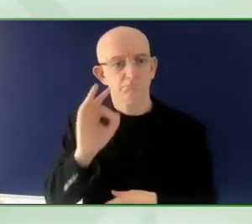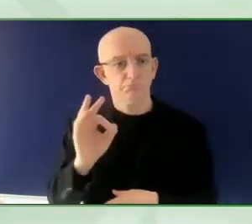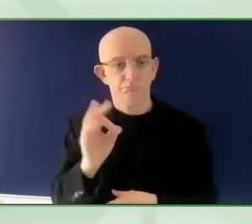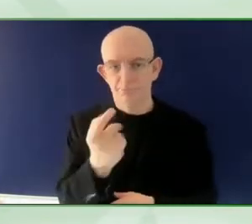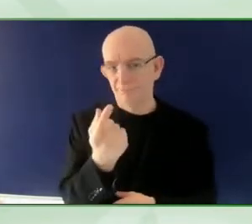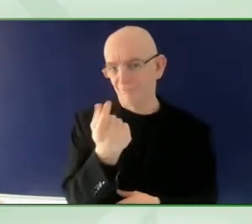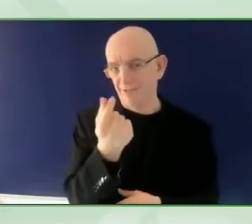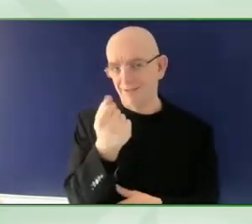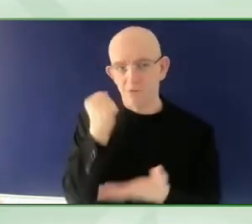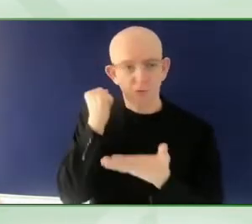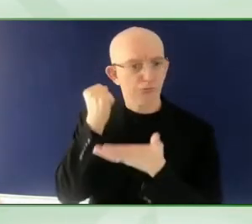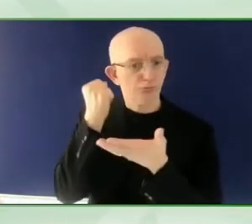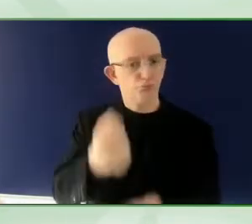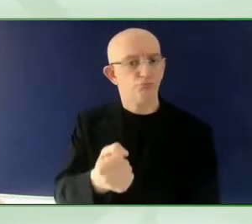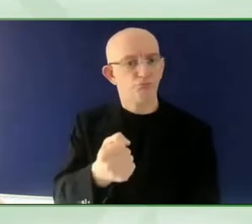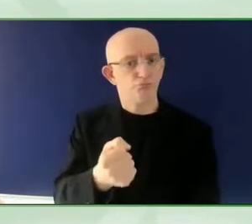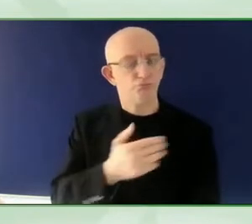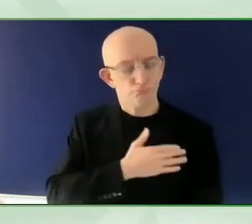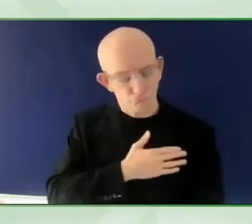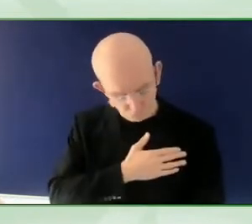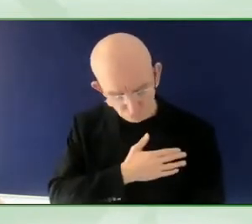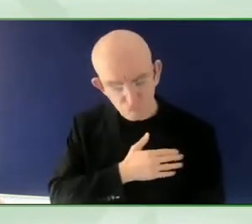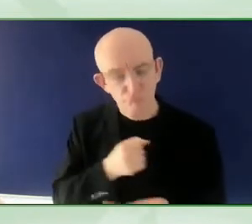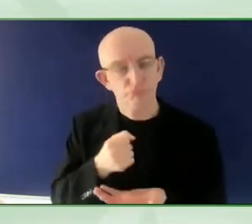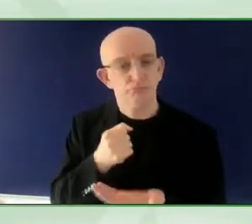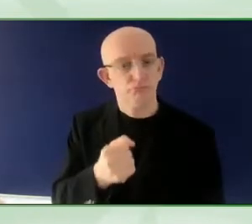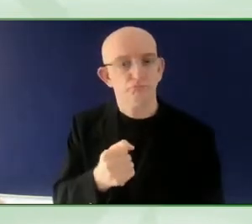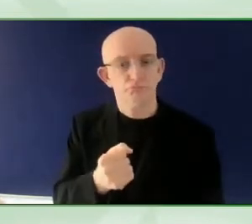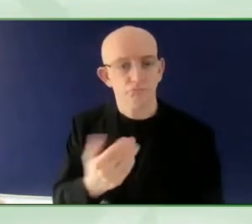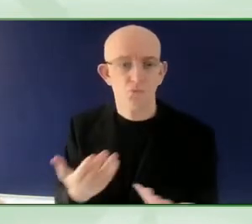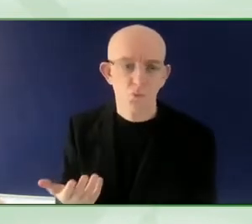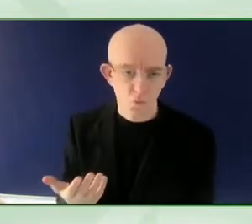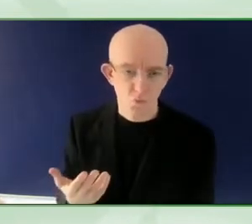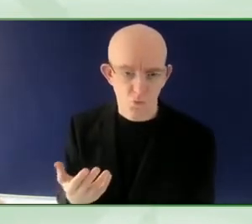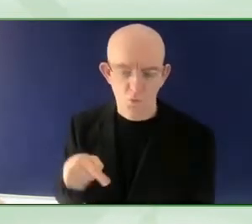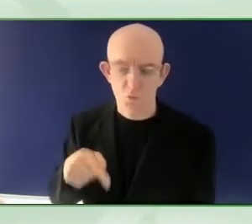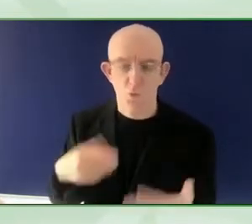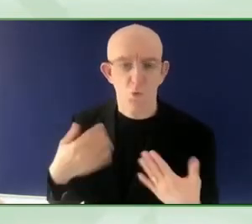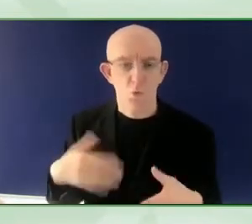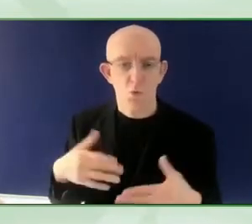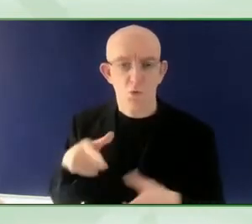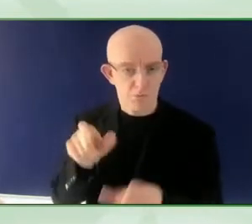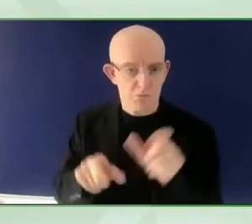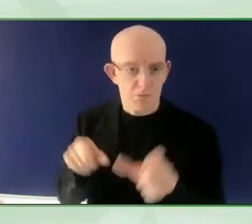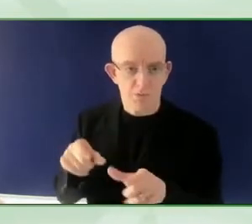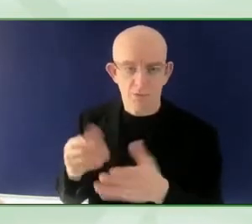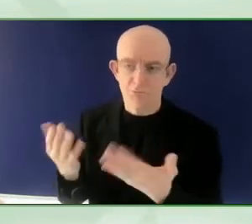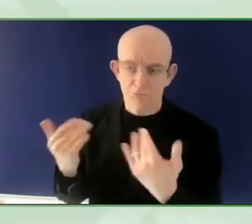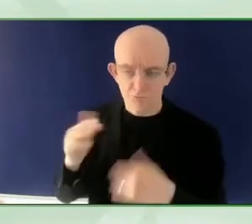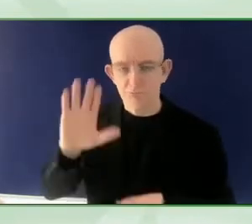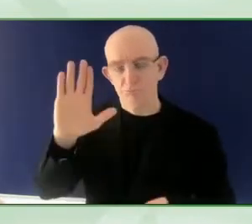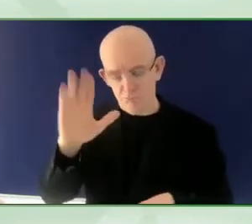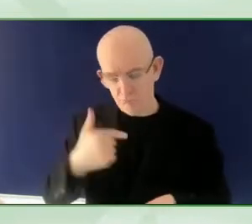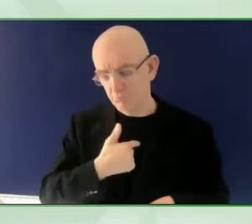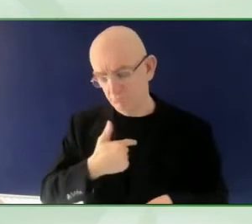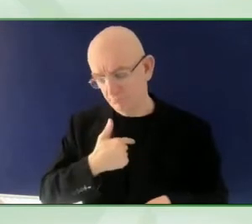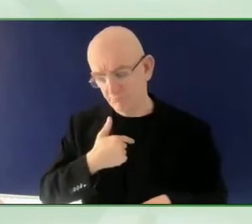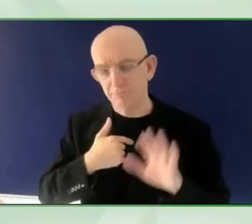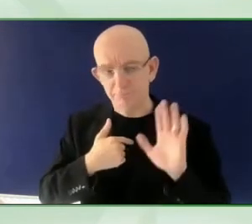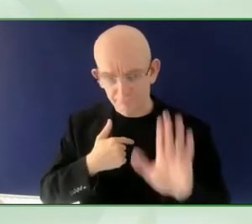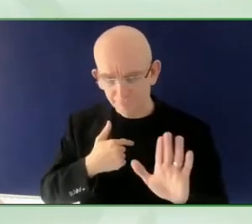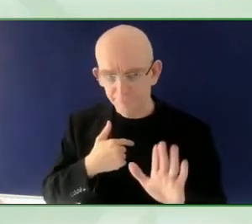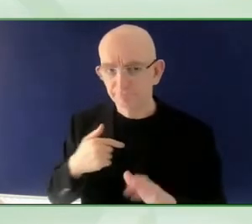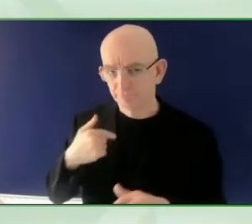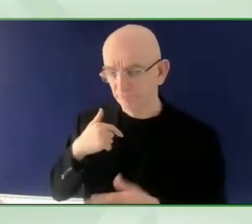X amount of money towards the implementation of this program. We have seen commitments going into regions